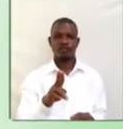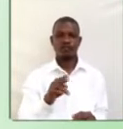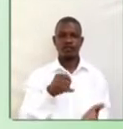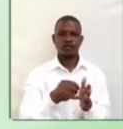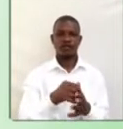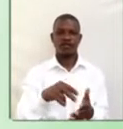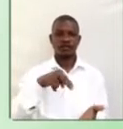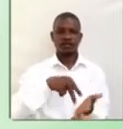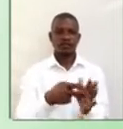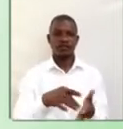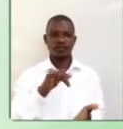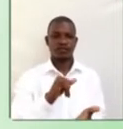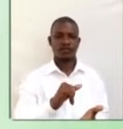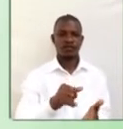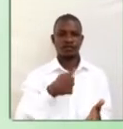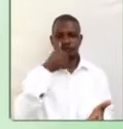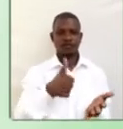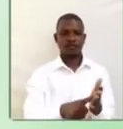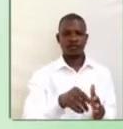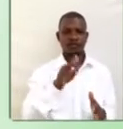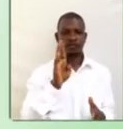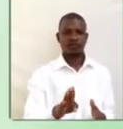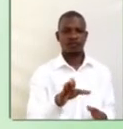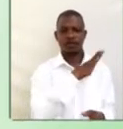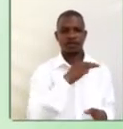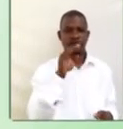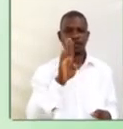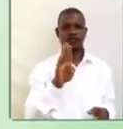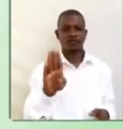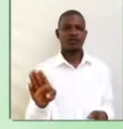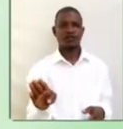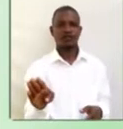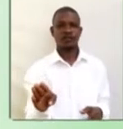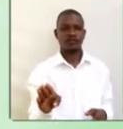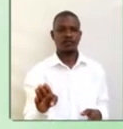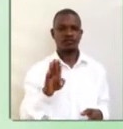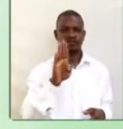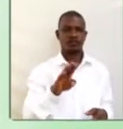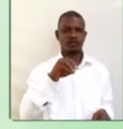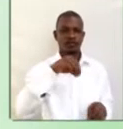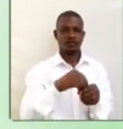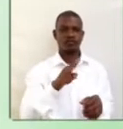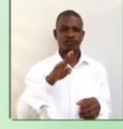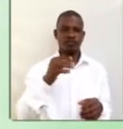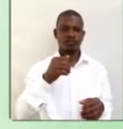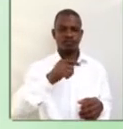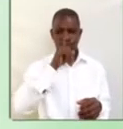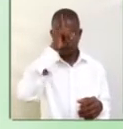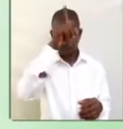It symbolizes letters B, B, and B-B. B-B.-B brilliance.